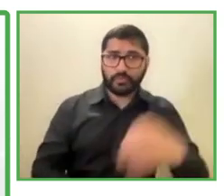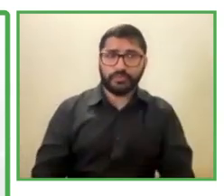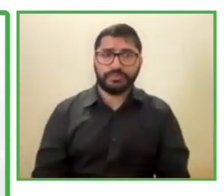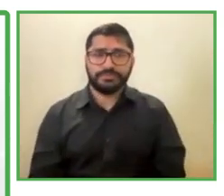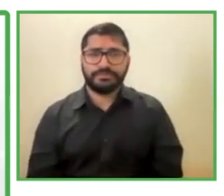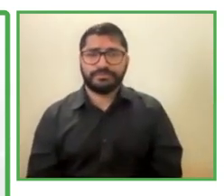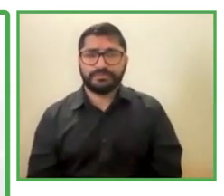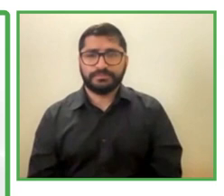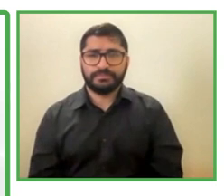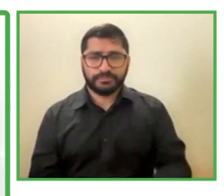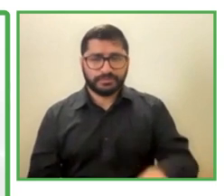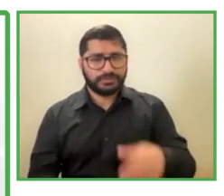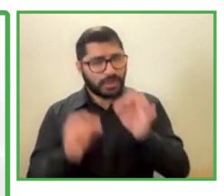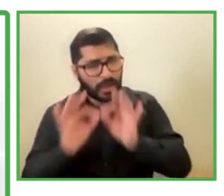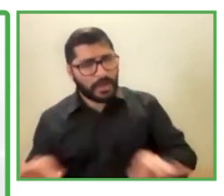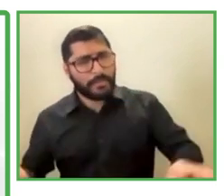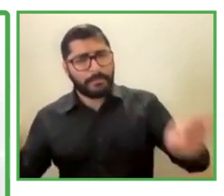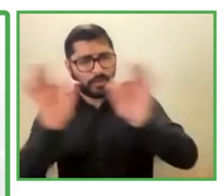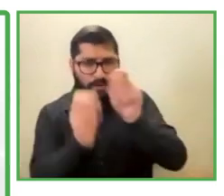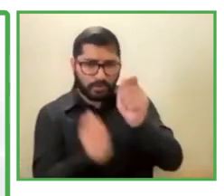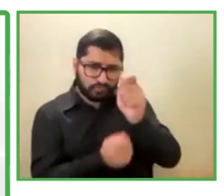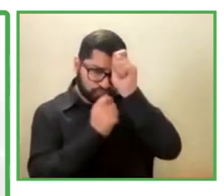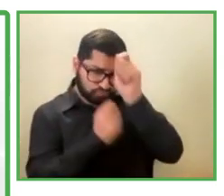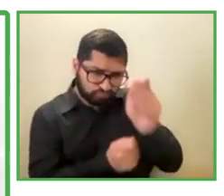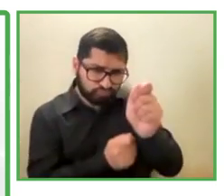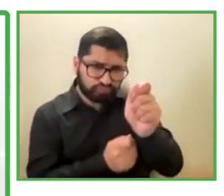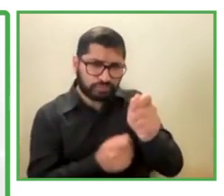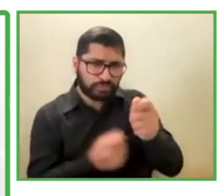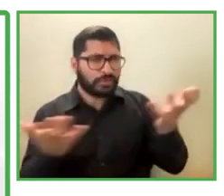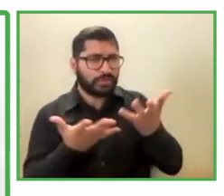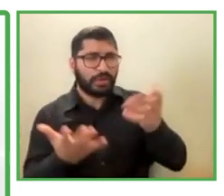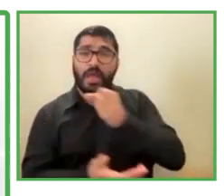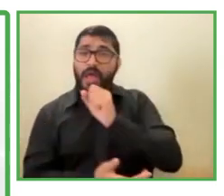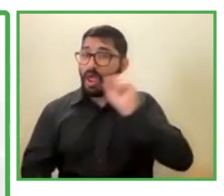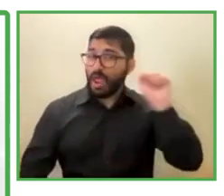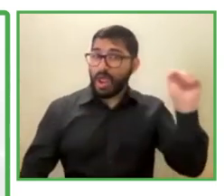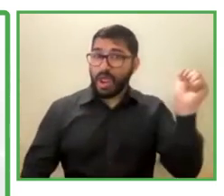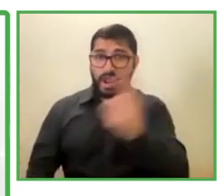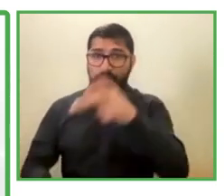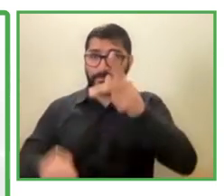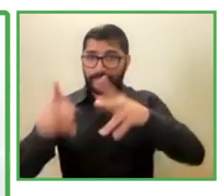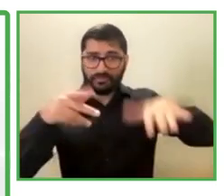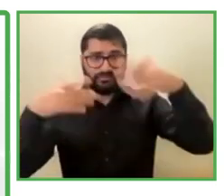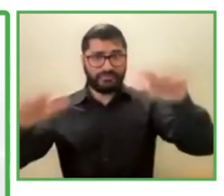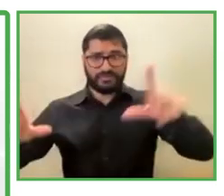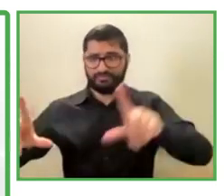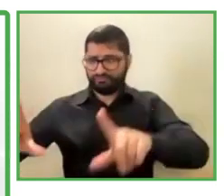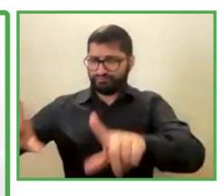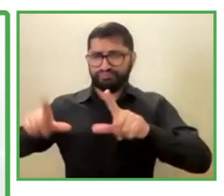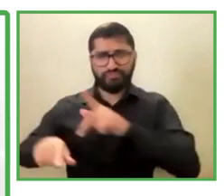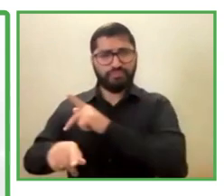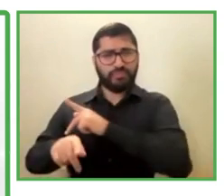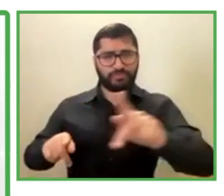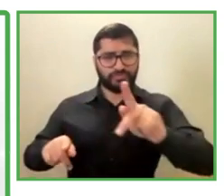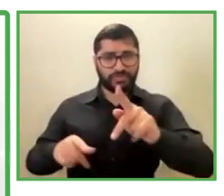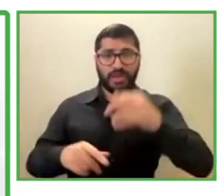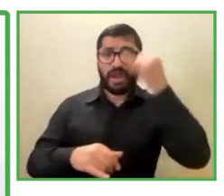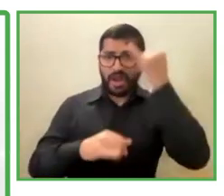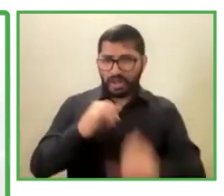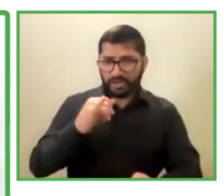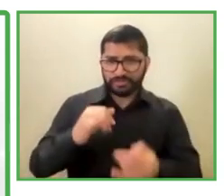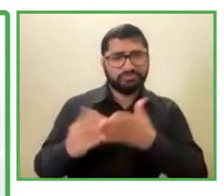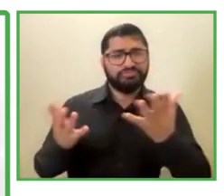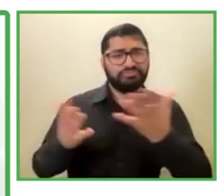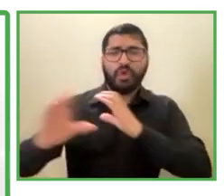It's important to acknowledge, to acknowledge all of our graduate, graduate people. In internal